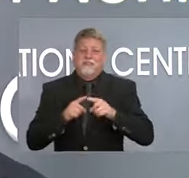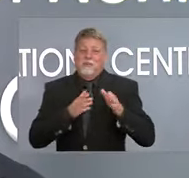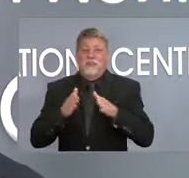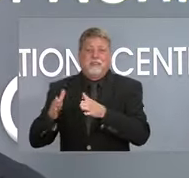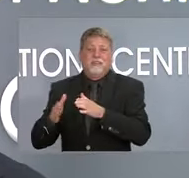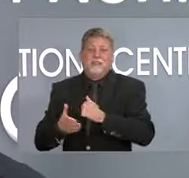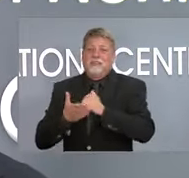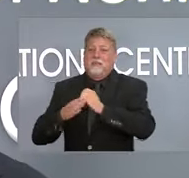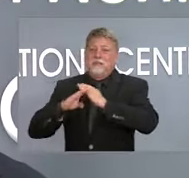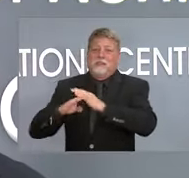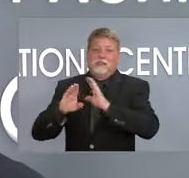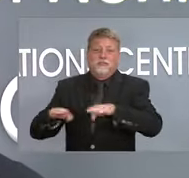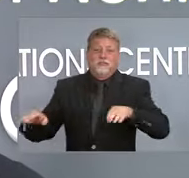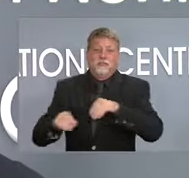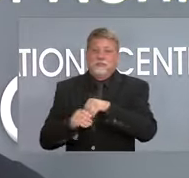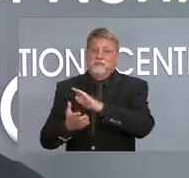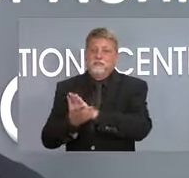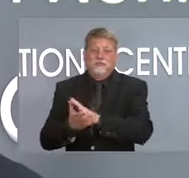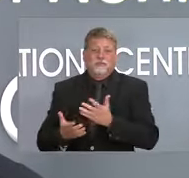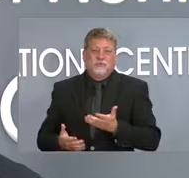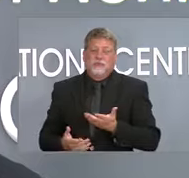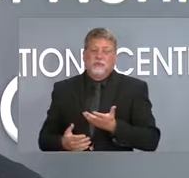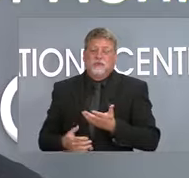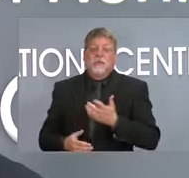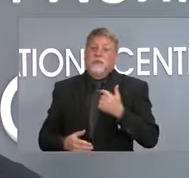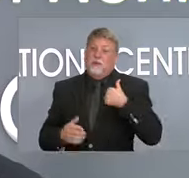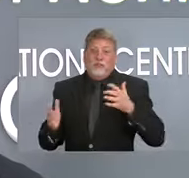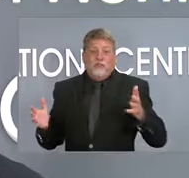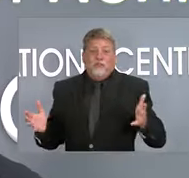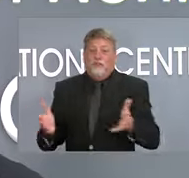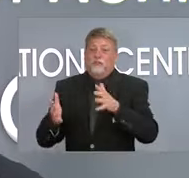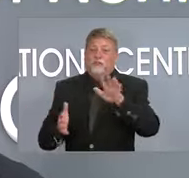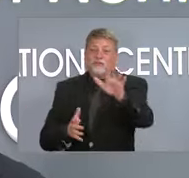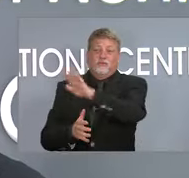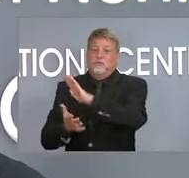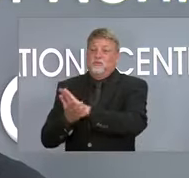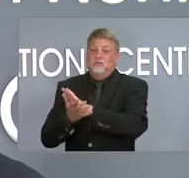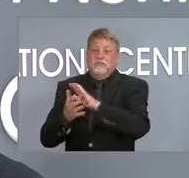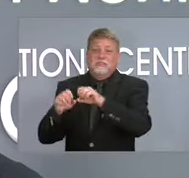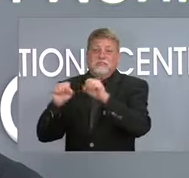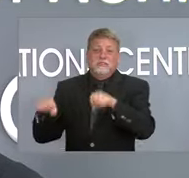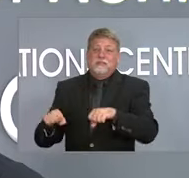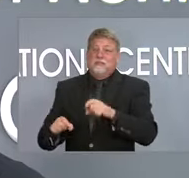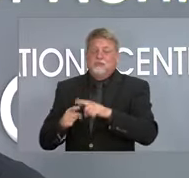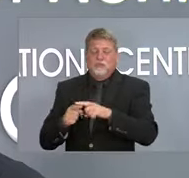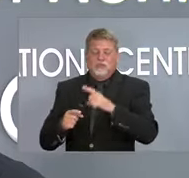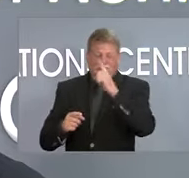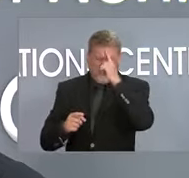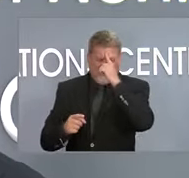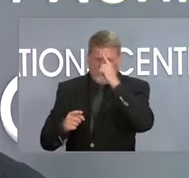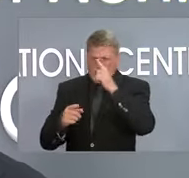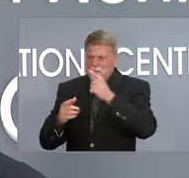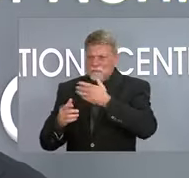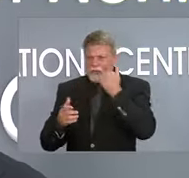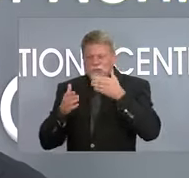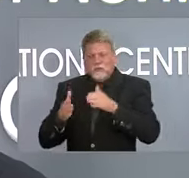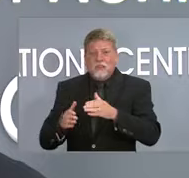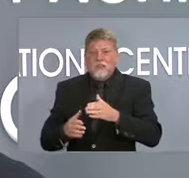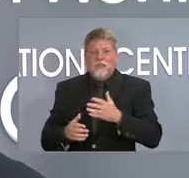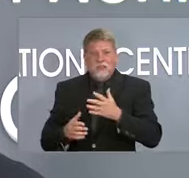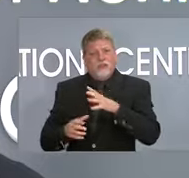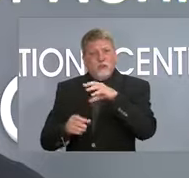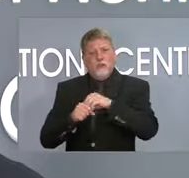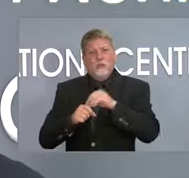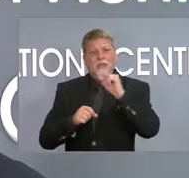keep kids safe in school. And we encourage schools to do everything that they can, ventilation included. And I know many of them have taken steps